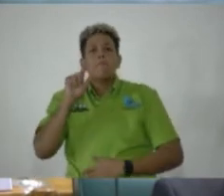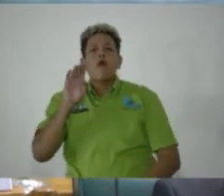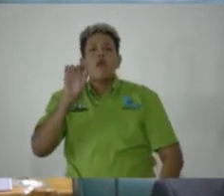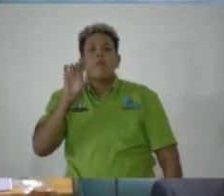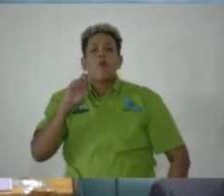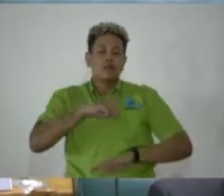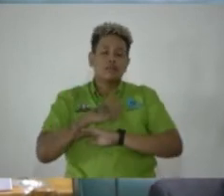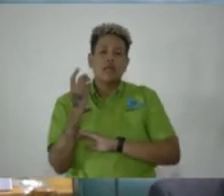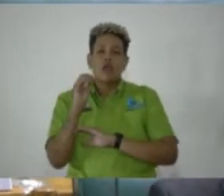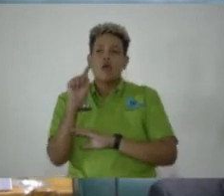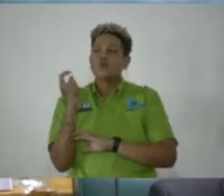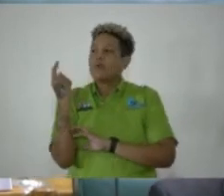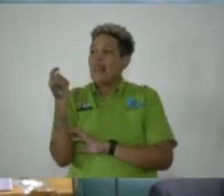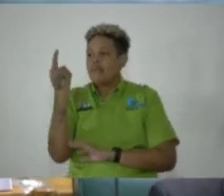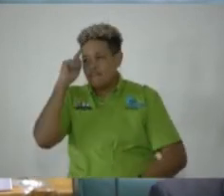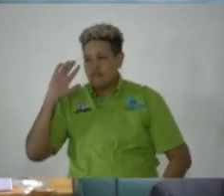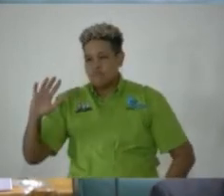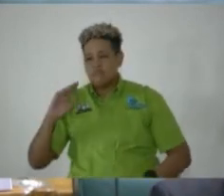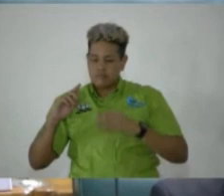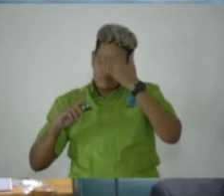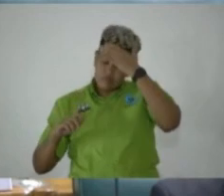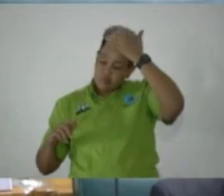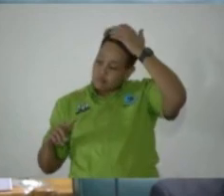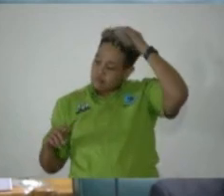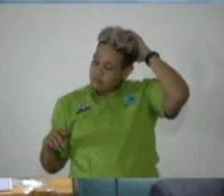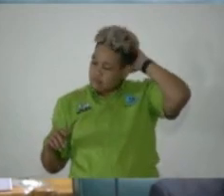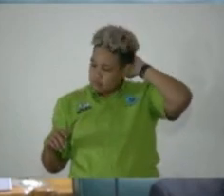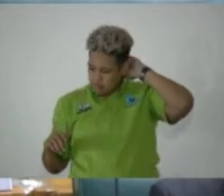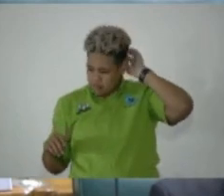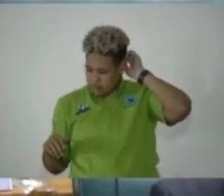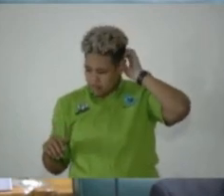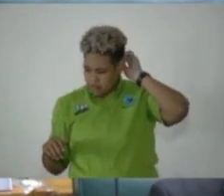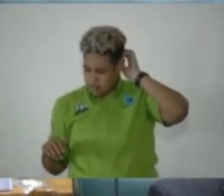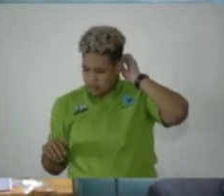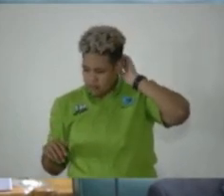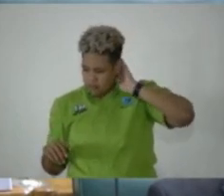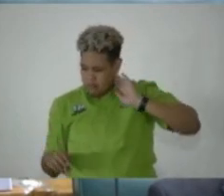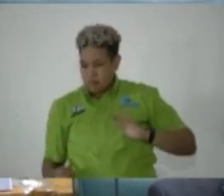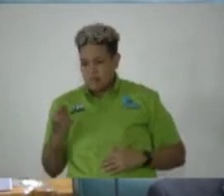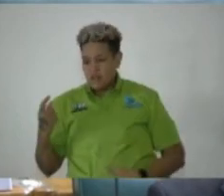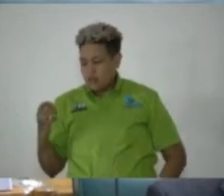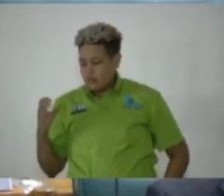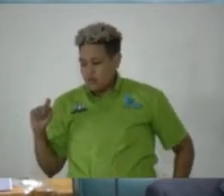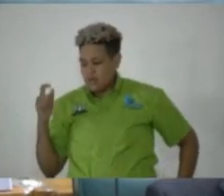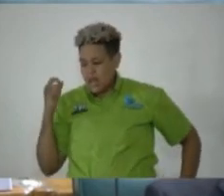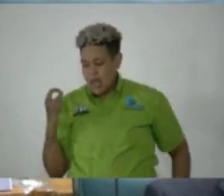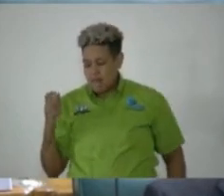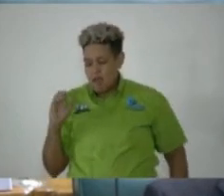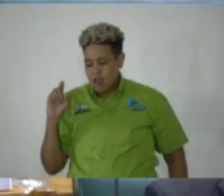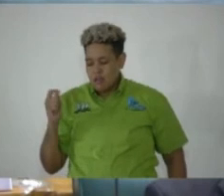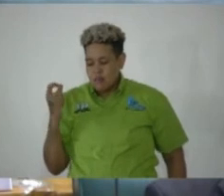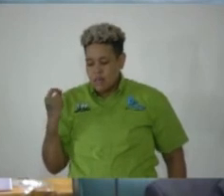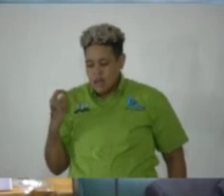in October, I believe it's the 14th, when... The 11th, is it? The 11th. I